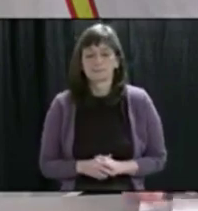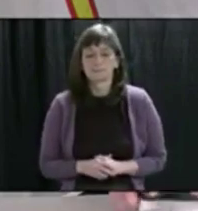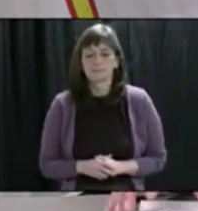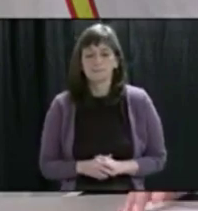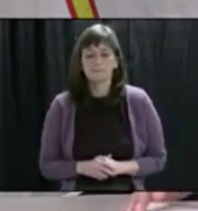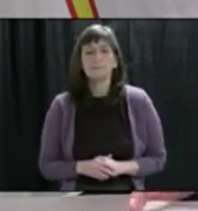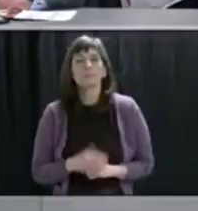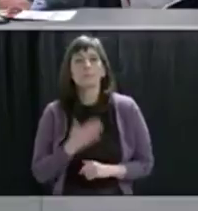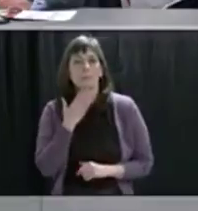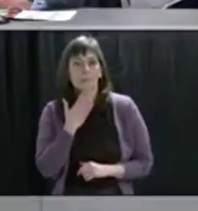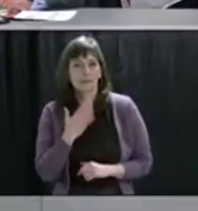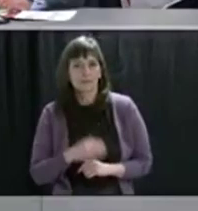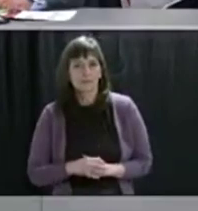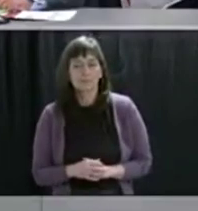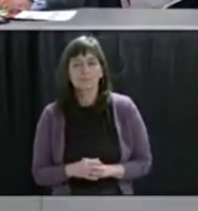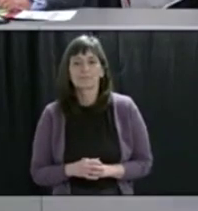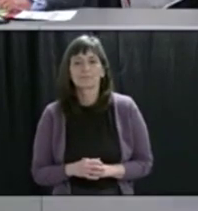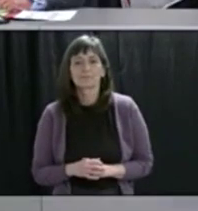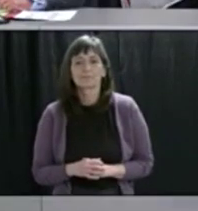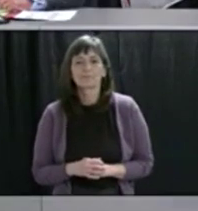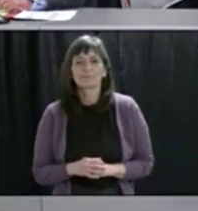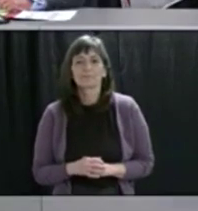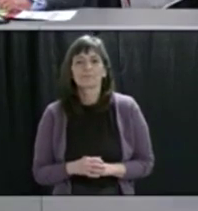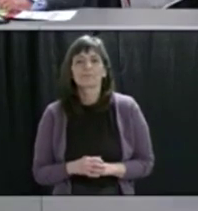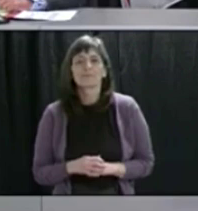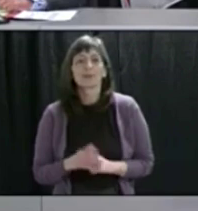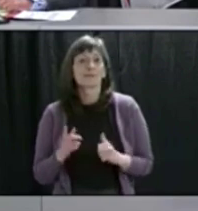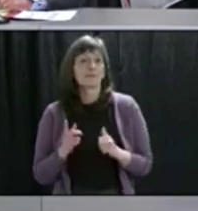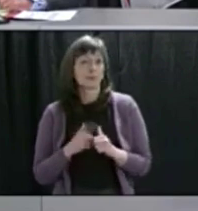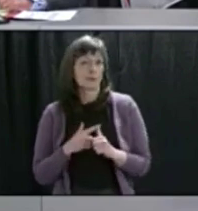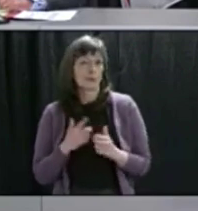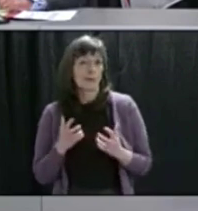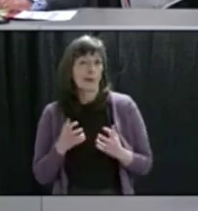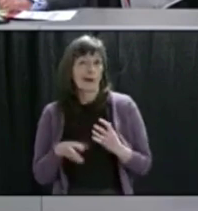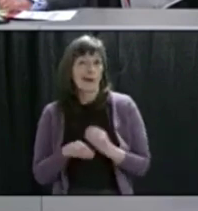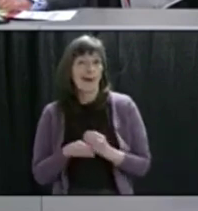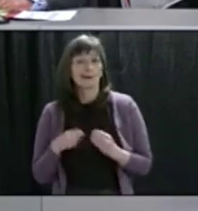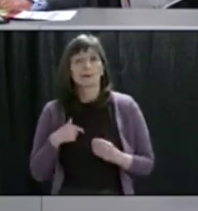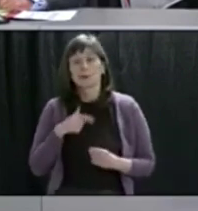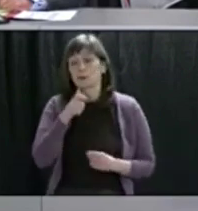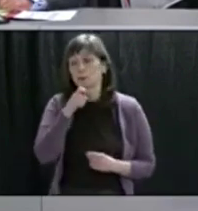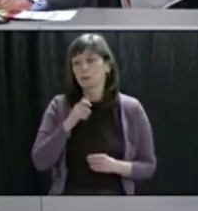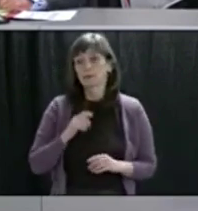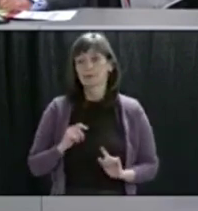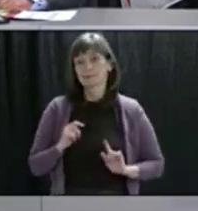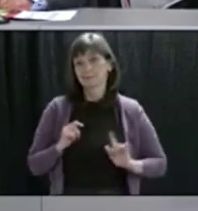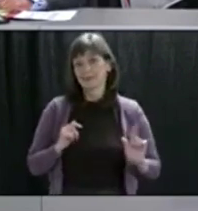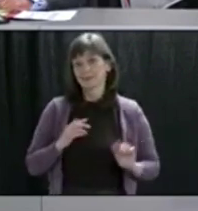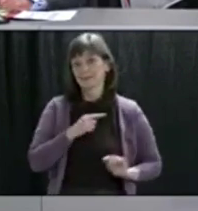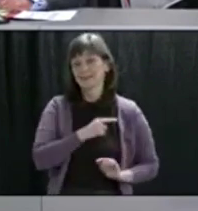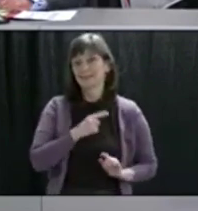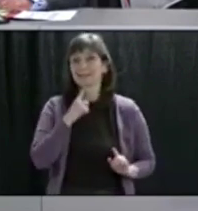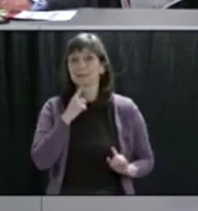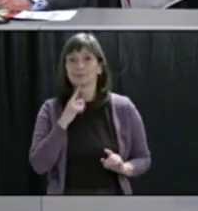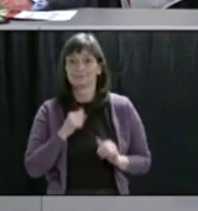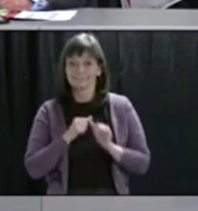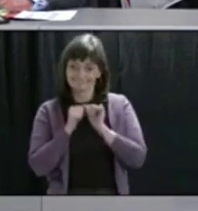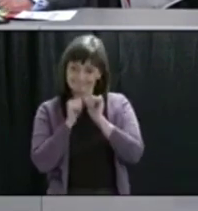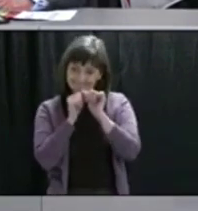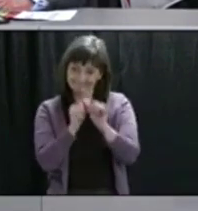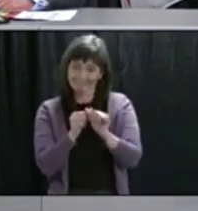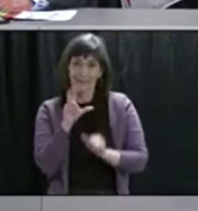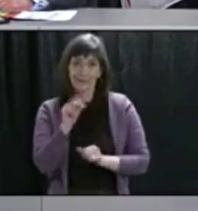Thank you very much, Premier. And I think before I start my comments, it's worth mentioning the guy to my left who's kept things together for the last